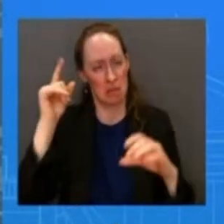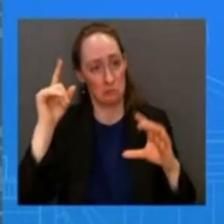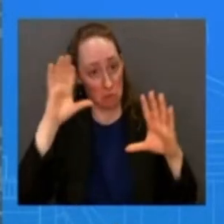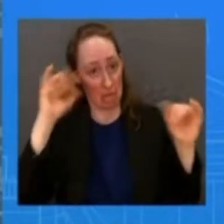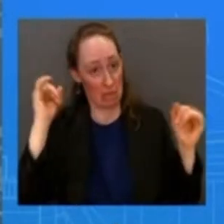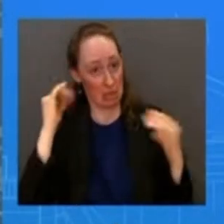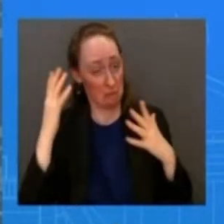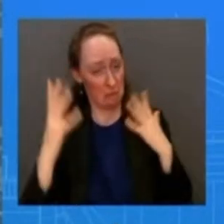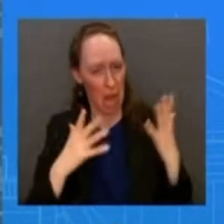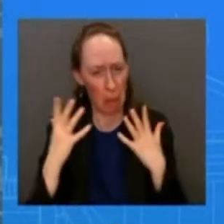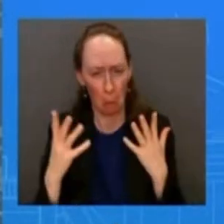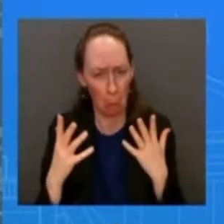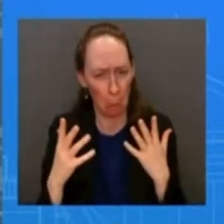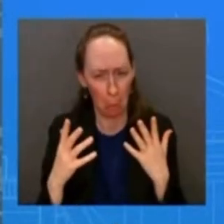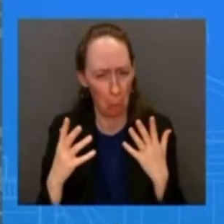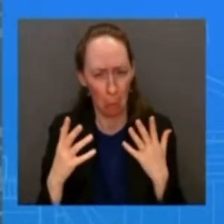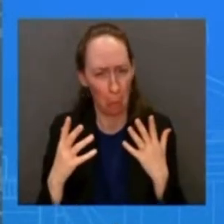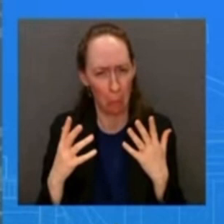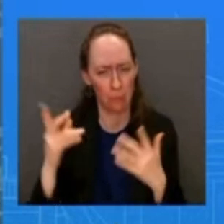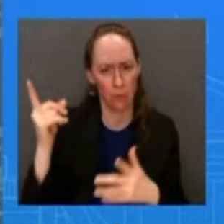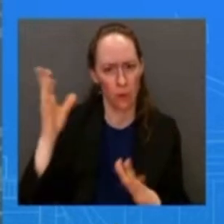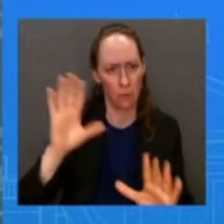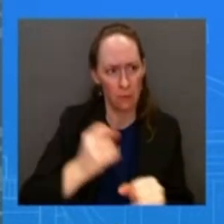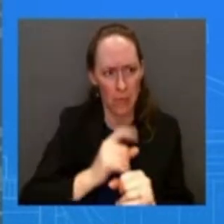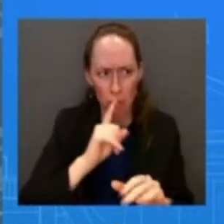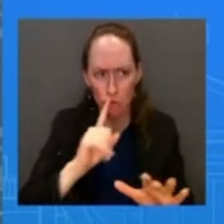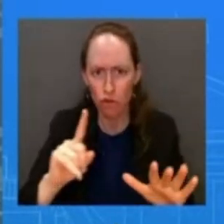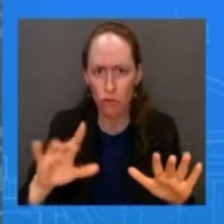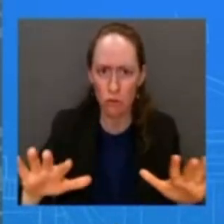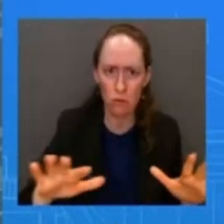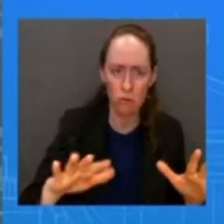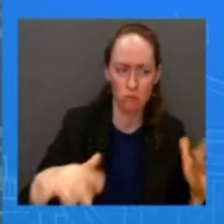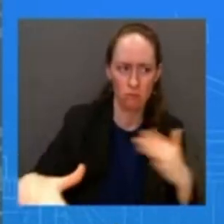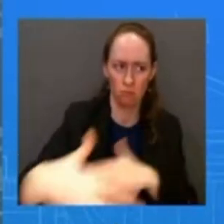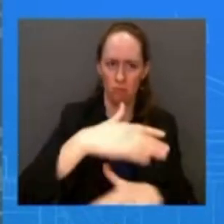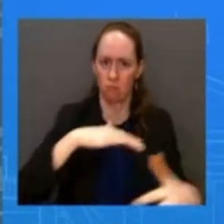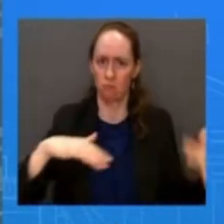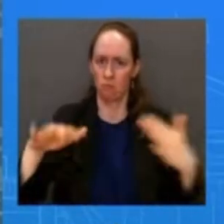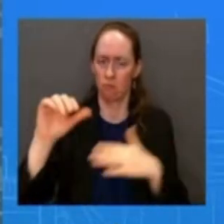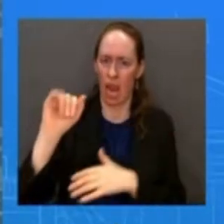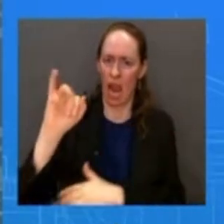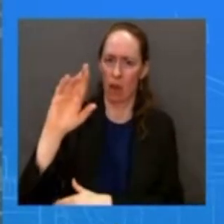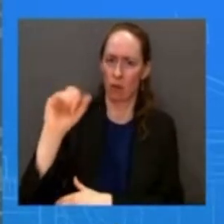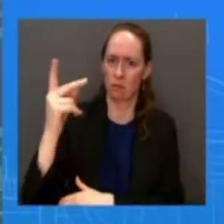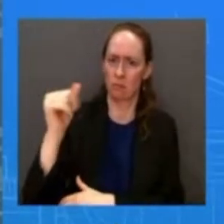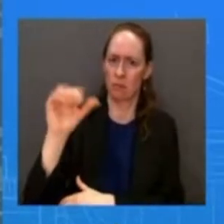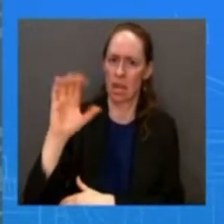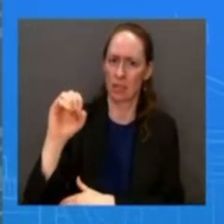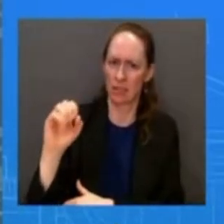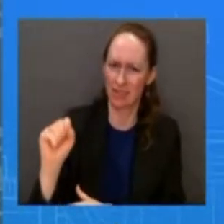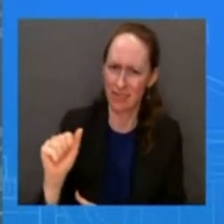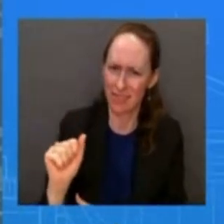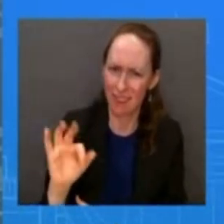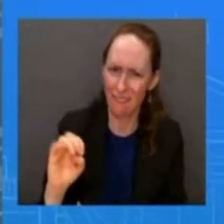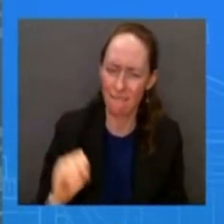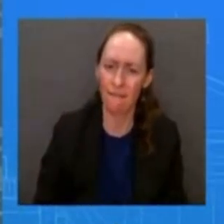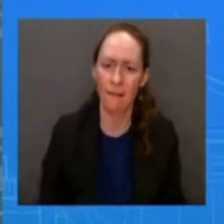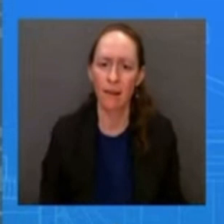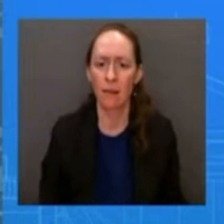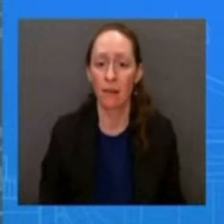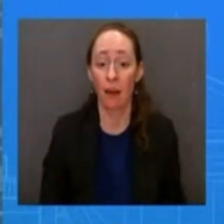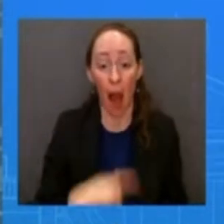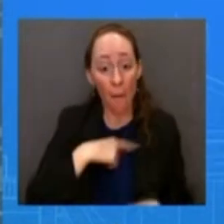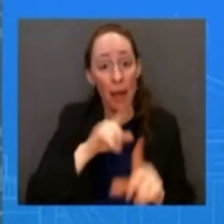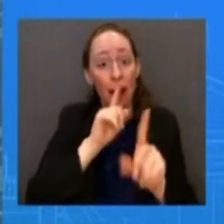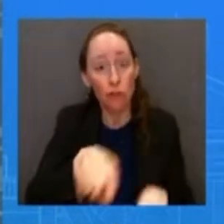airspace civilian airspace was safe uh i don't think that he should i'm sorry but you're i'm answering the question i am